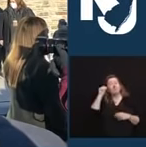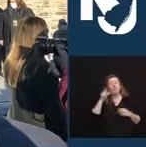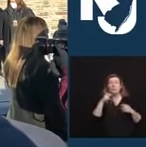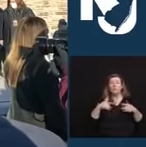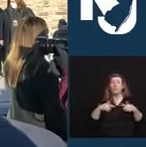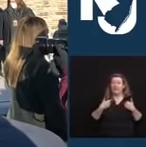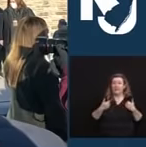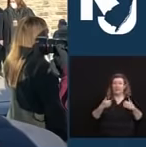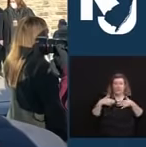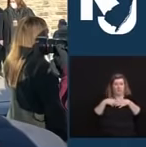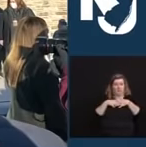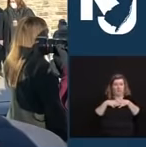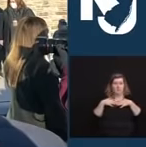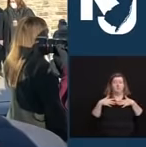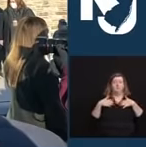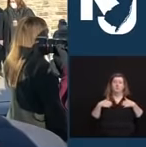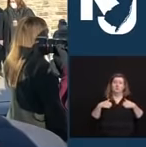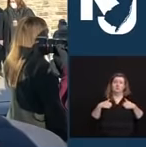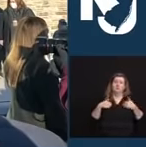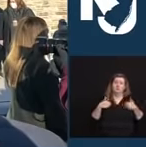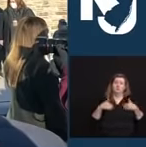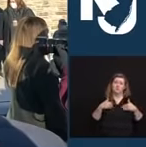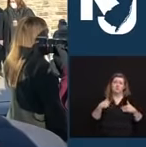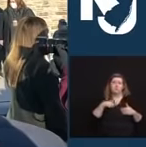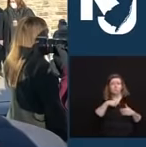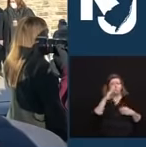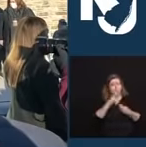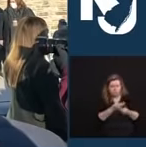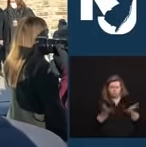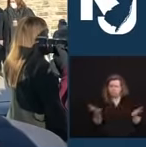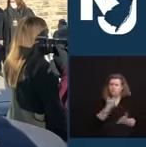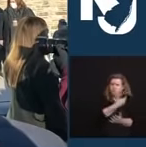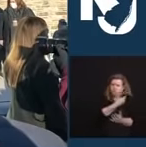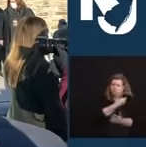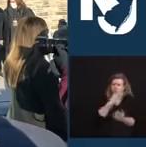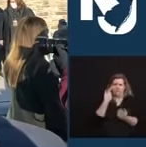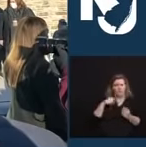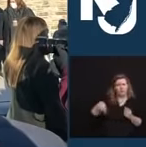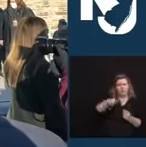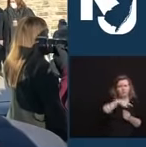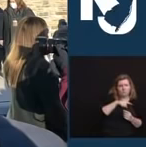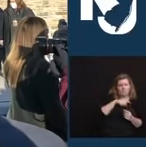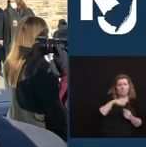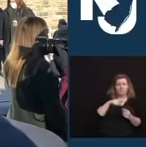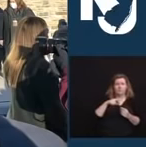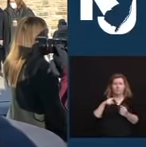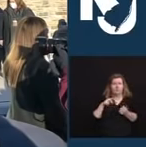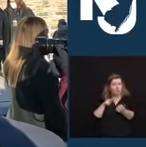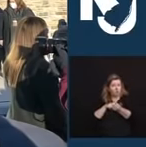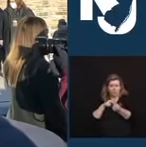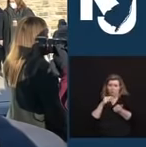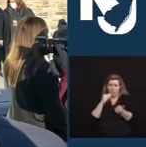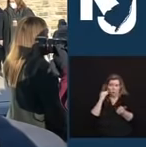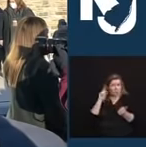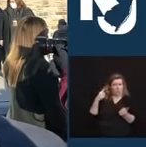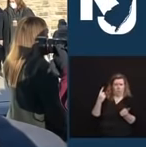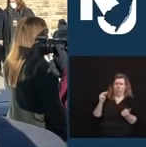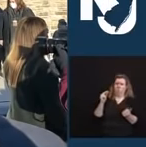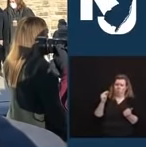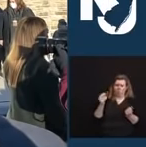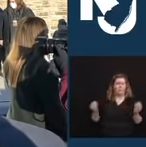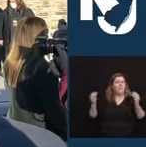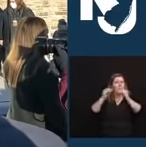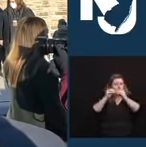goes far beyond the plans for serving just nursing homes that other states have. We have prioritized vaccinations in our state developmental